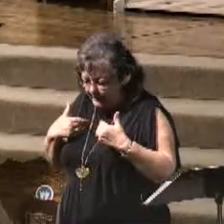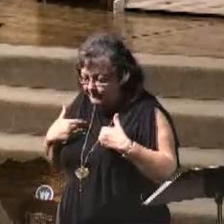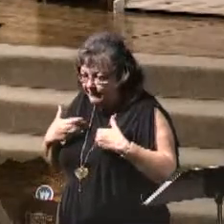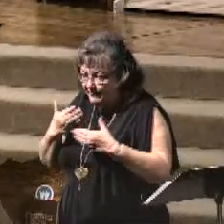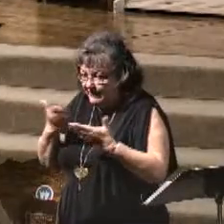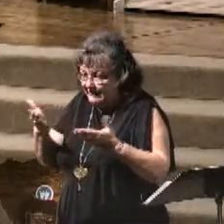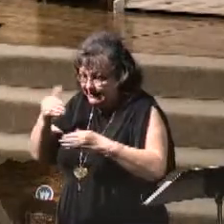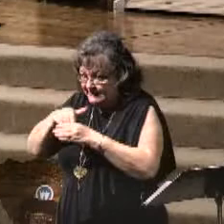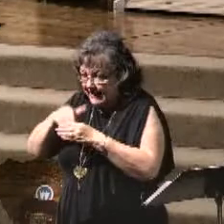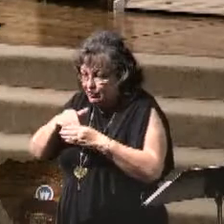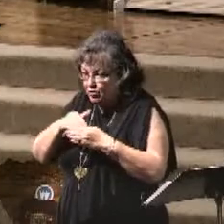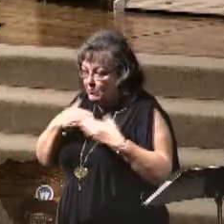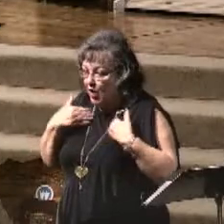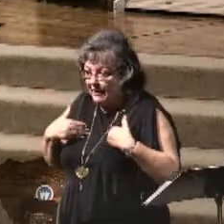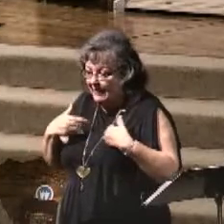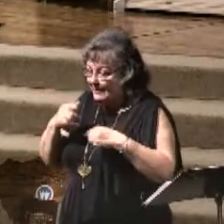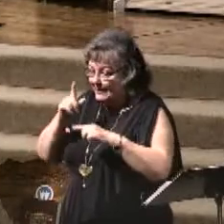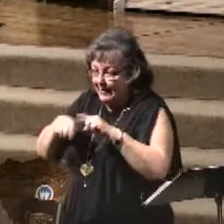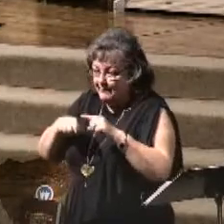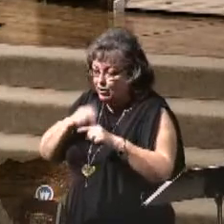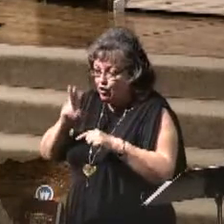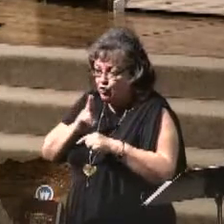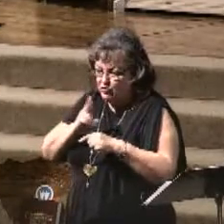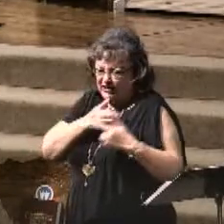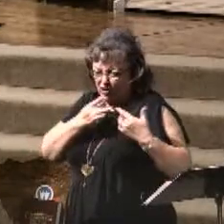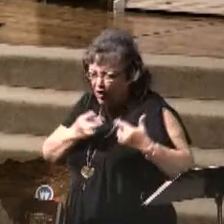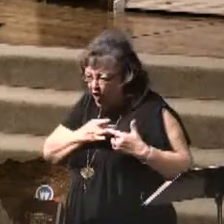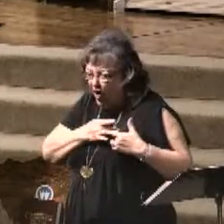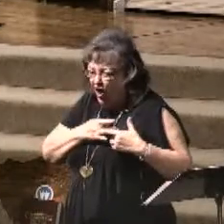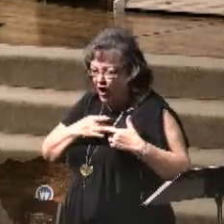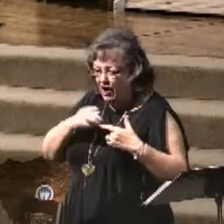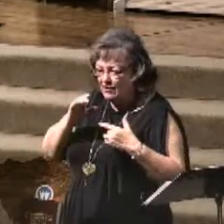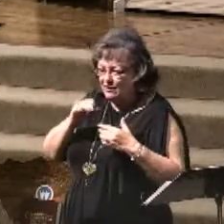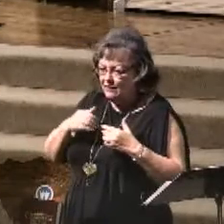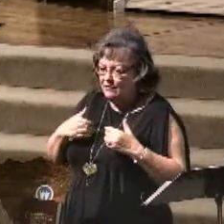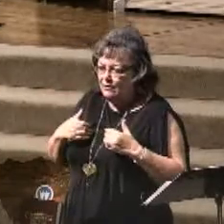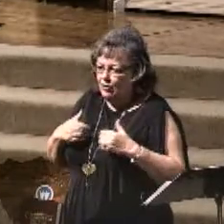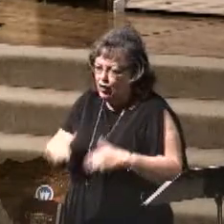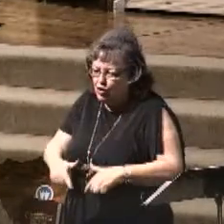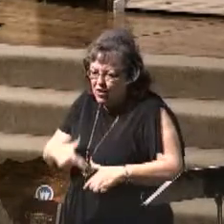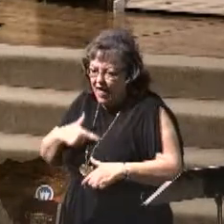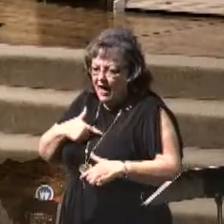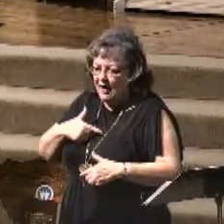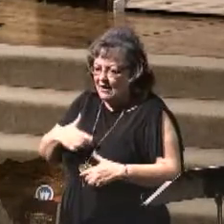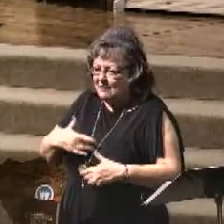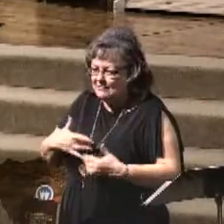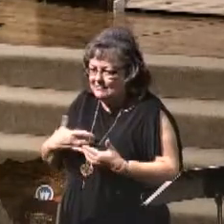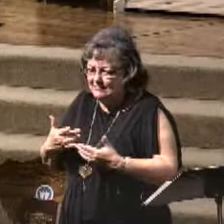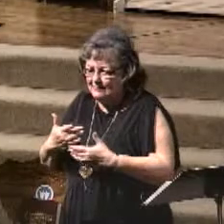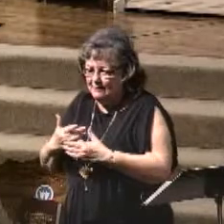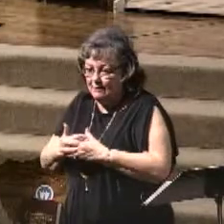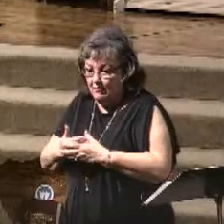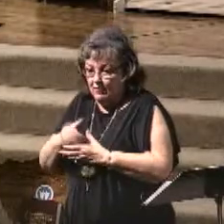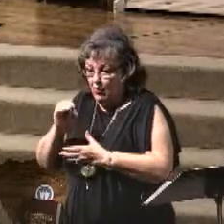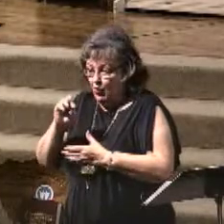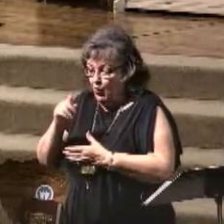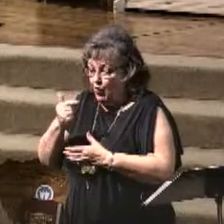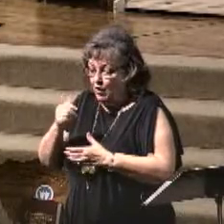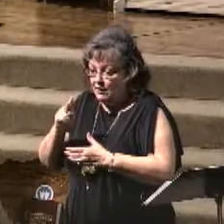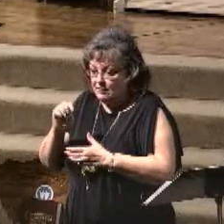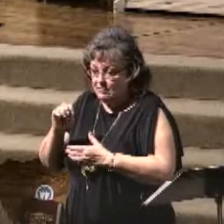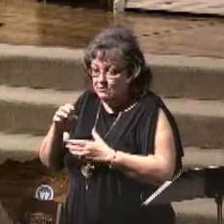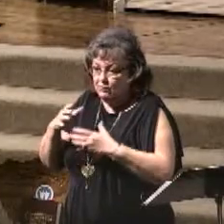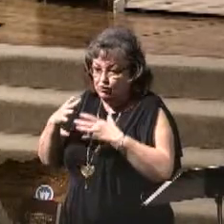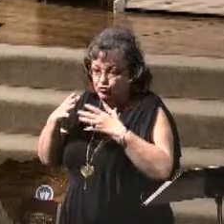used. Do you realize that, that organs are in, are in great demand? You know, if